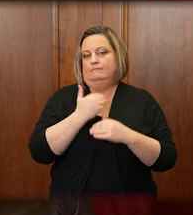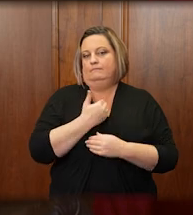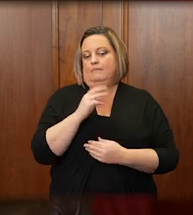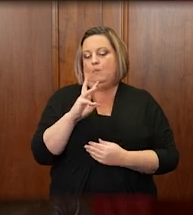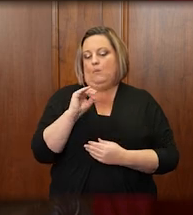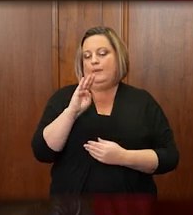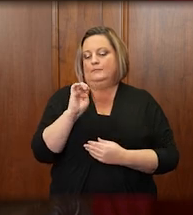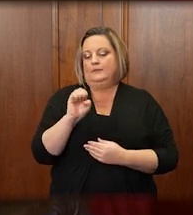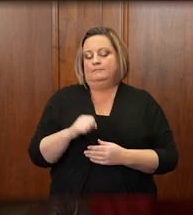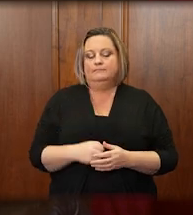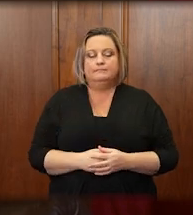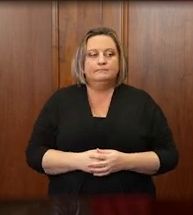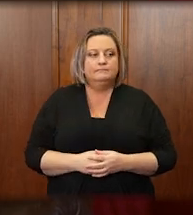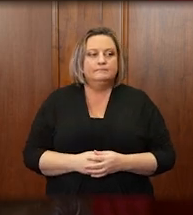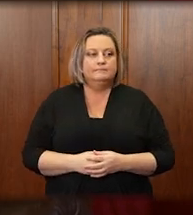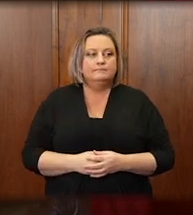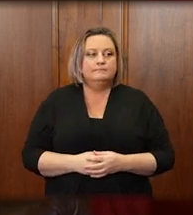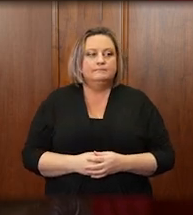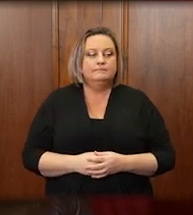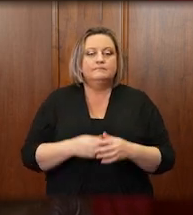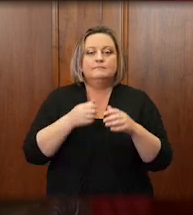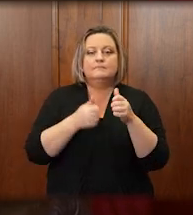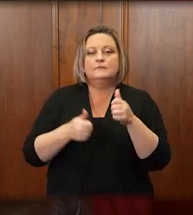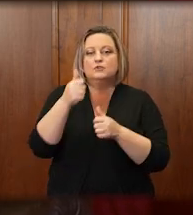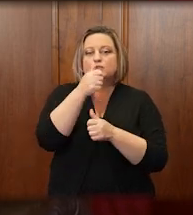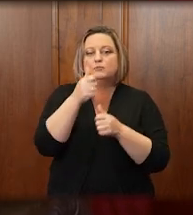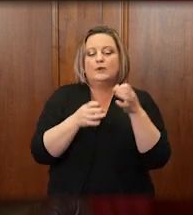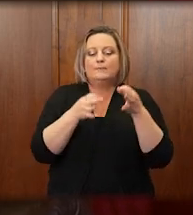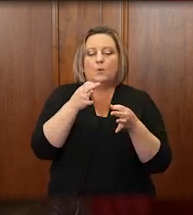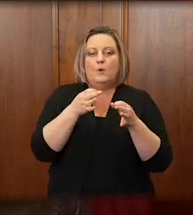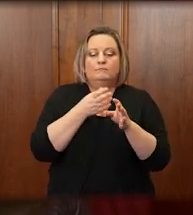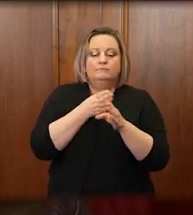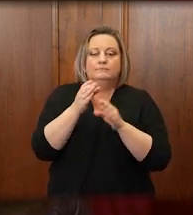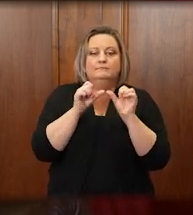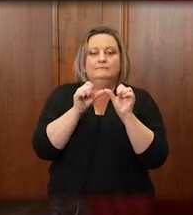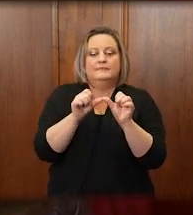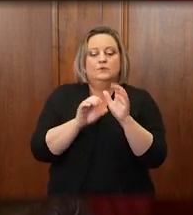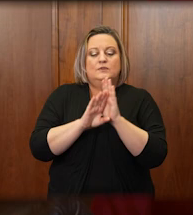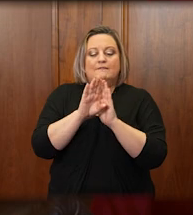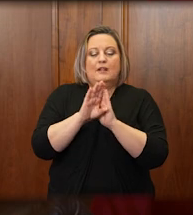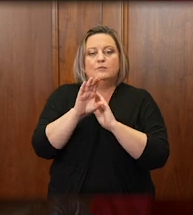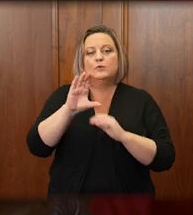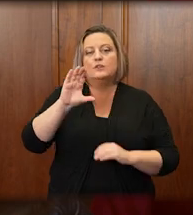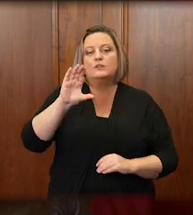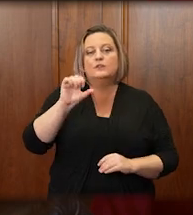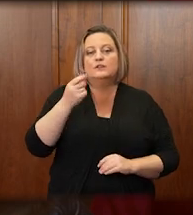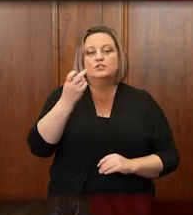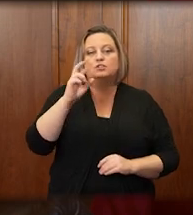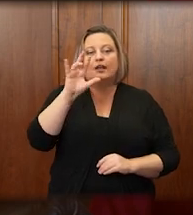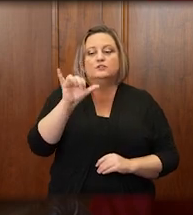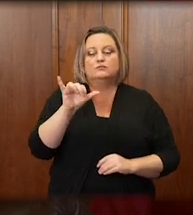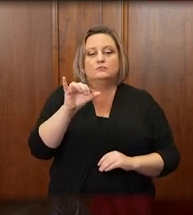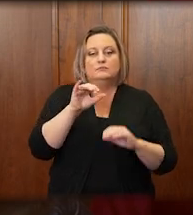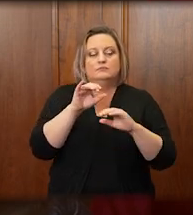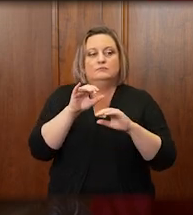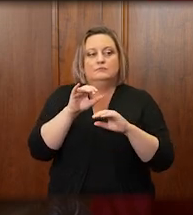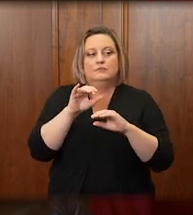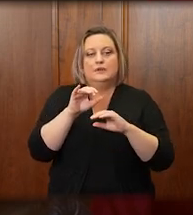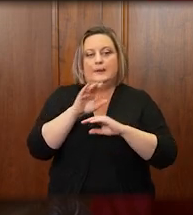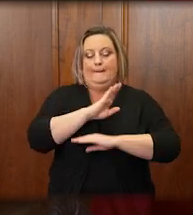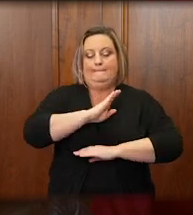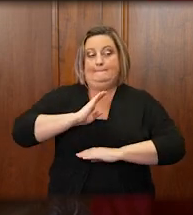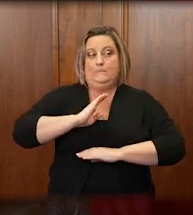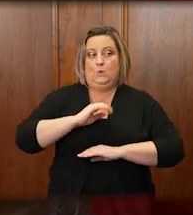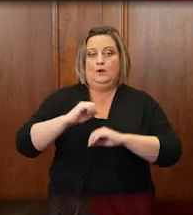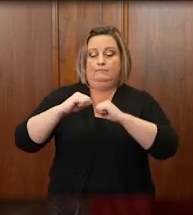The Supreme Court continues to move forward with development of the Chancery Court, a specialized business complex litigation court